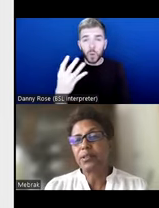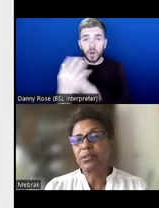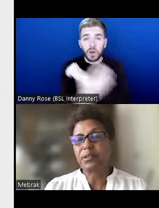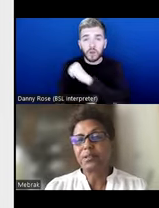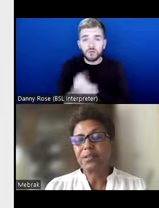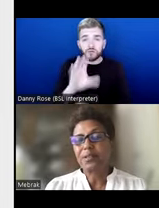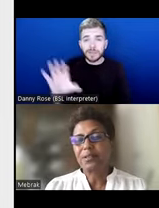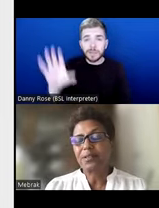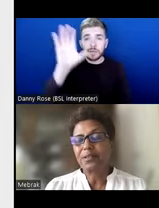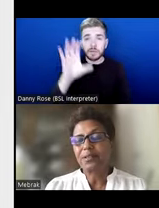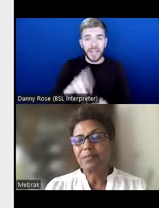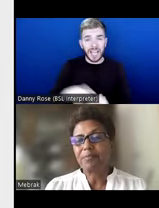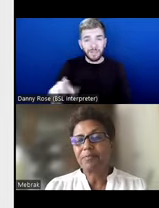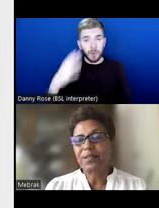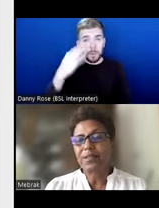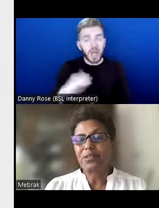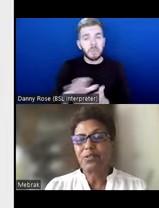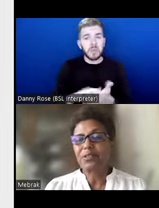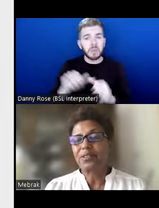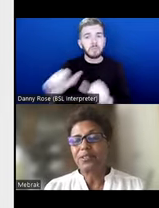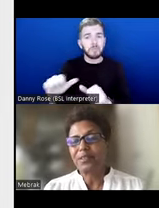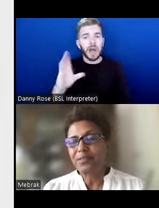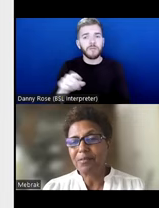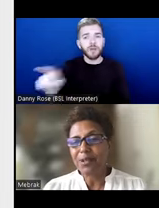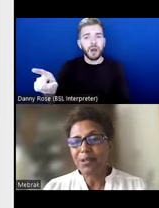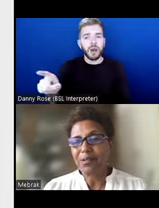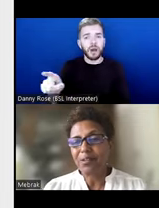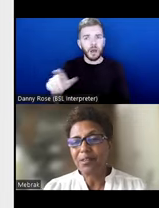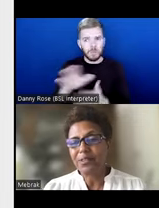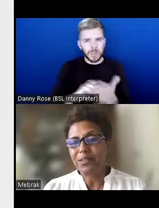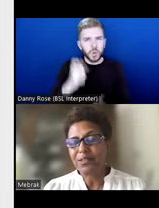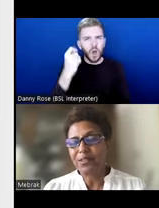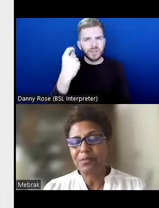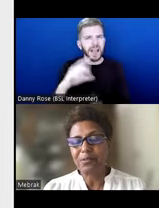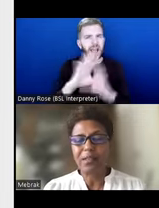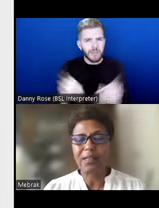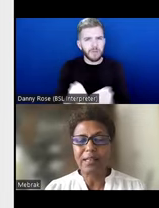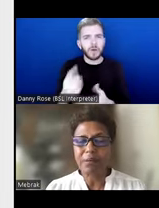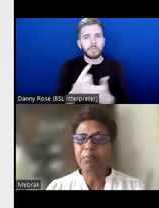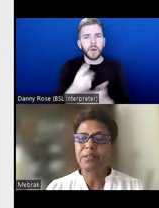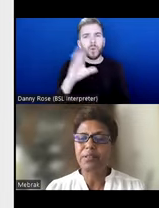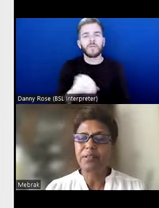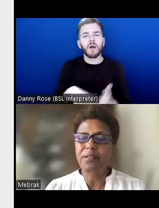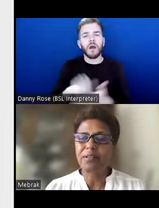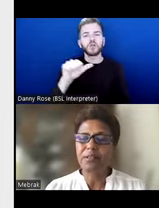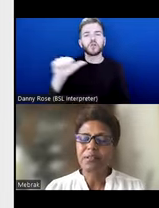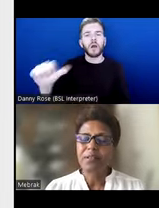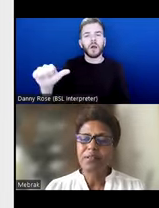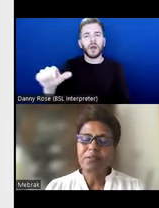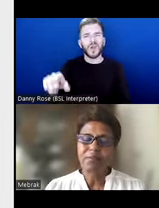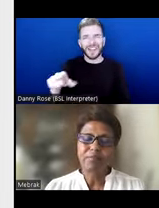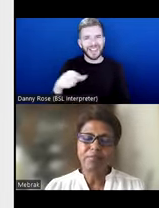you're African, and you understand everything about African cultures. So that lumping together